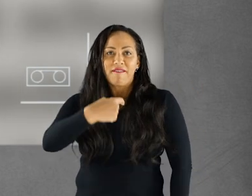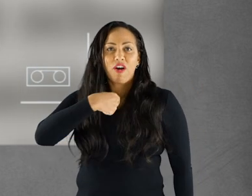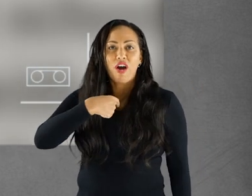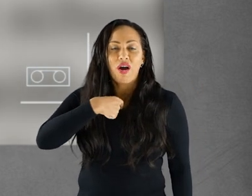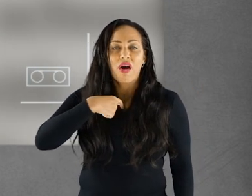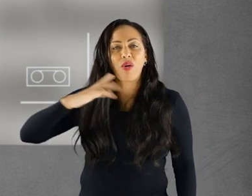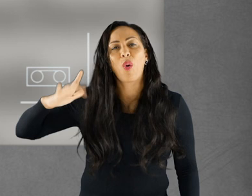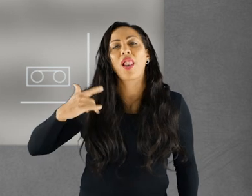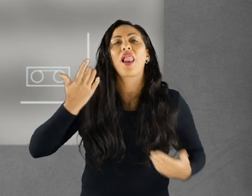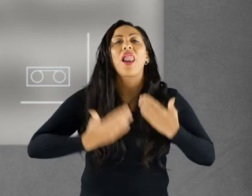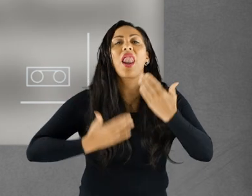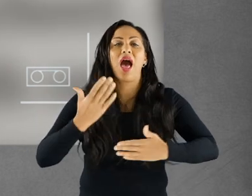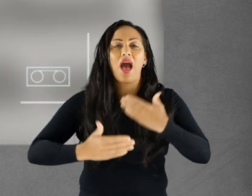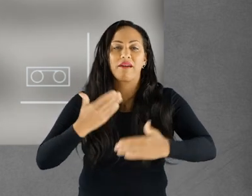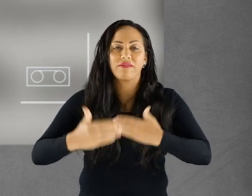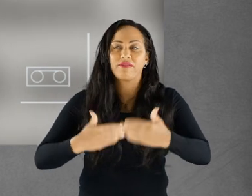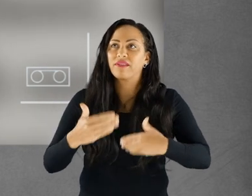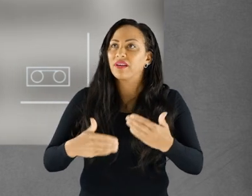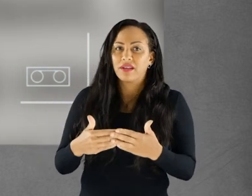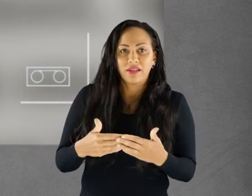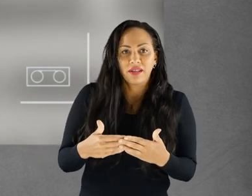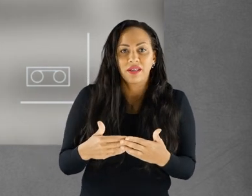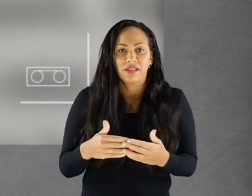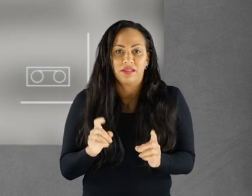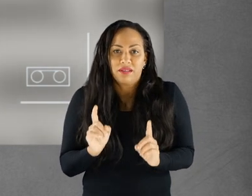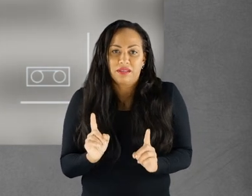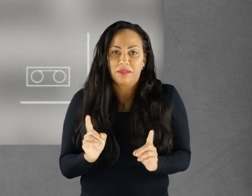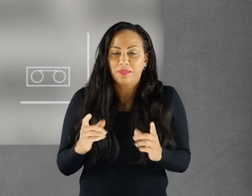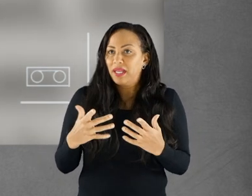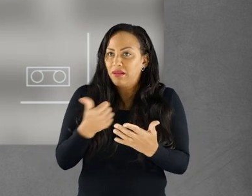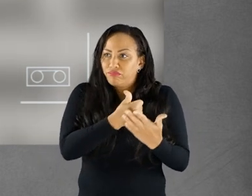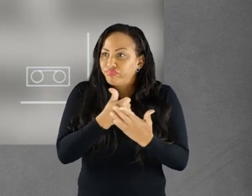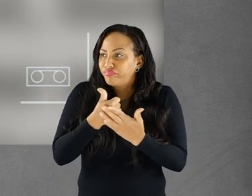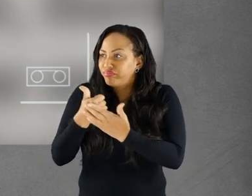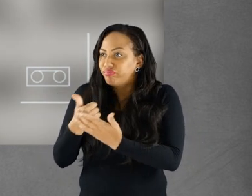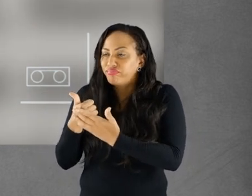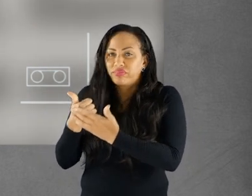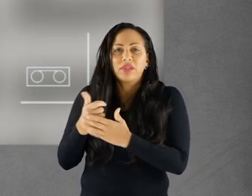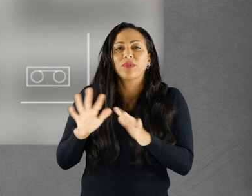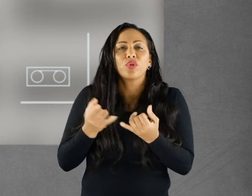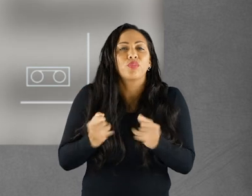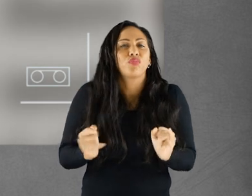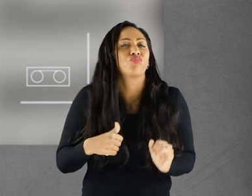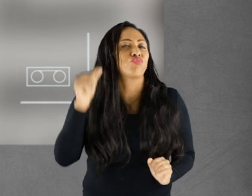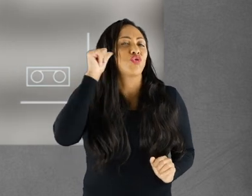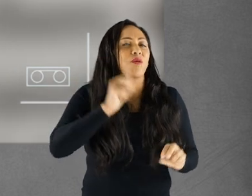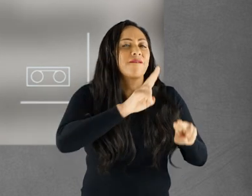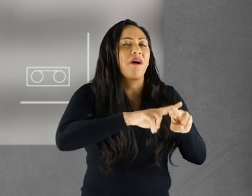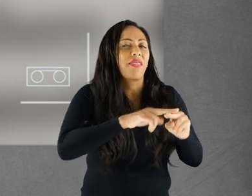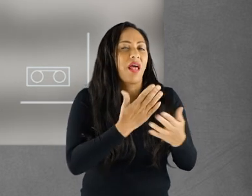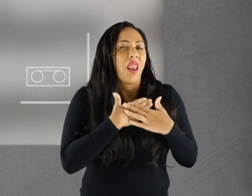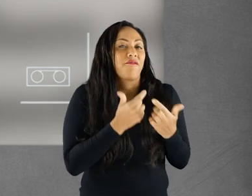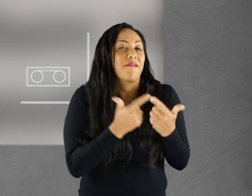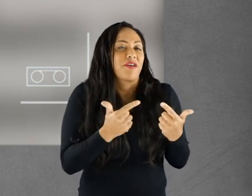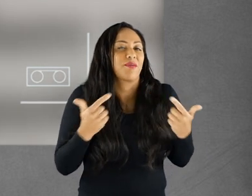and overprotective of her. All her life, she had been kept in a comfort zone, but she had not been spoiled.